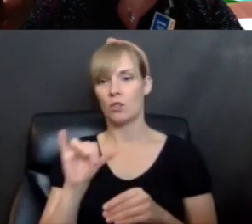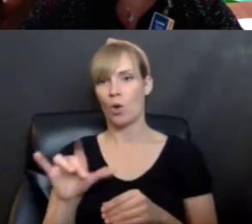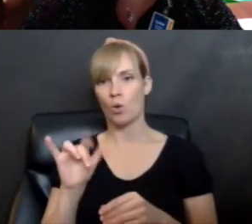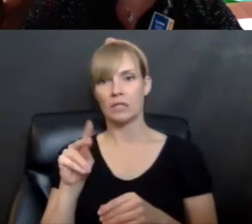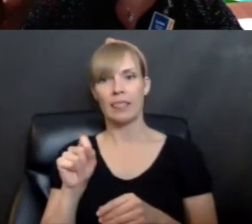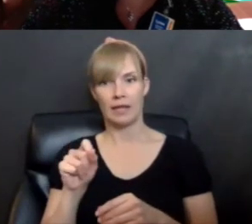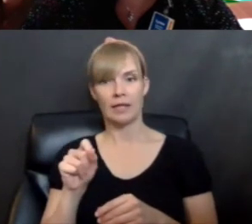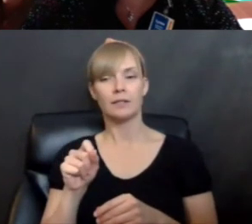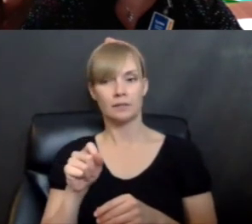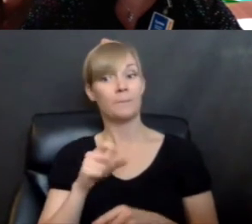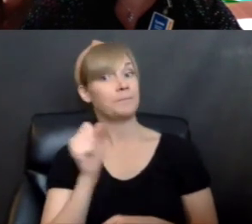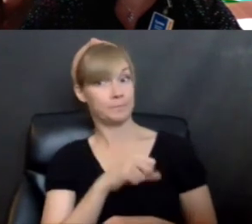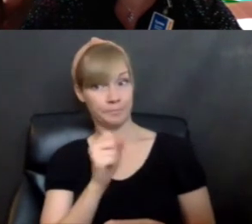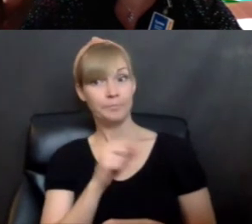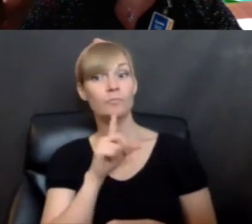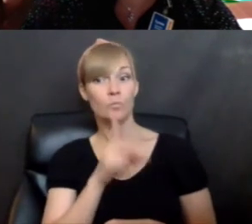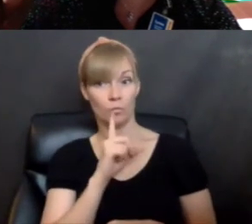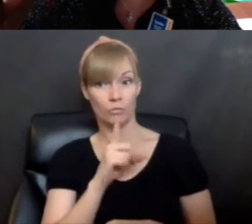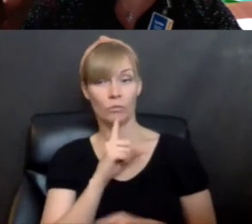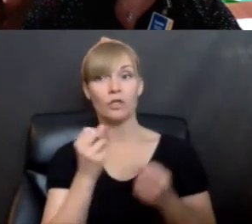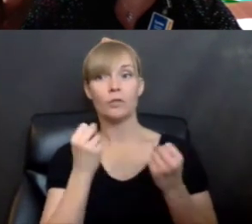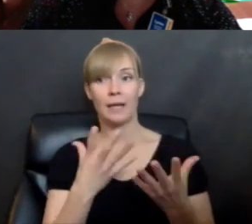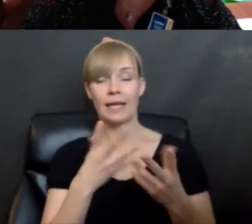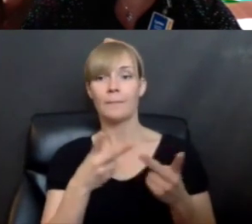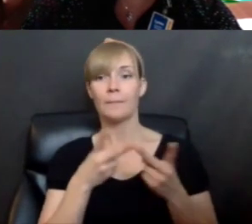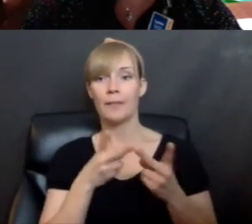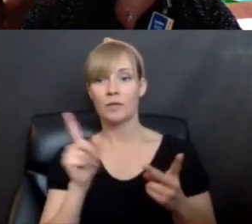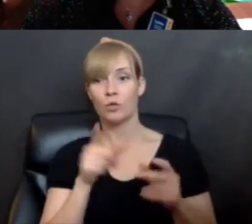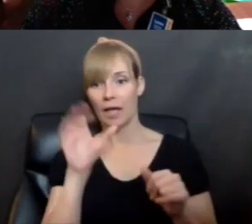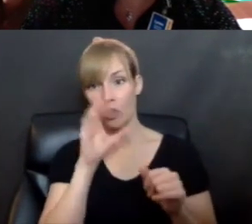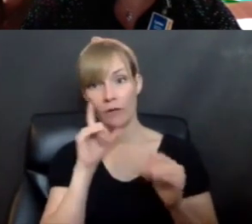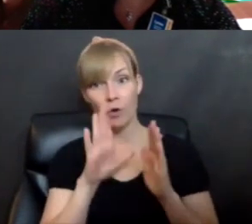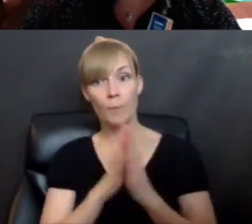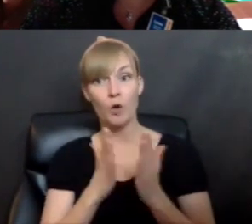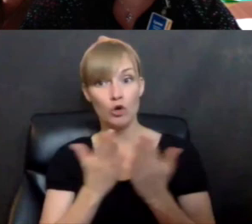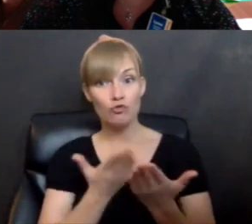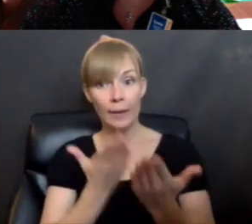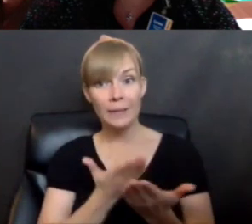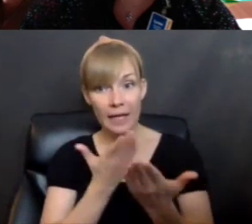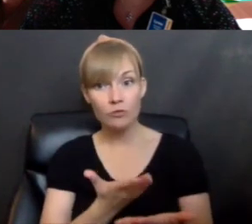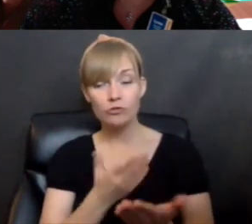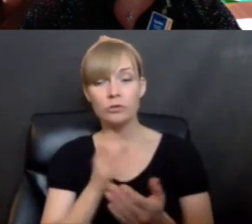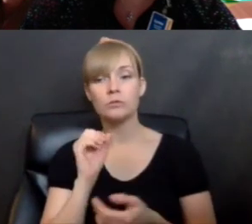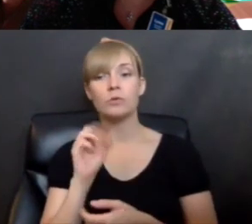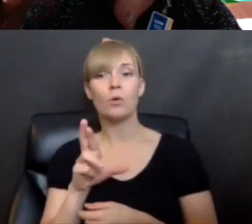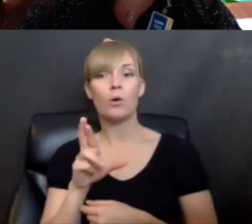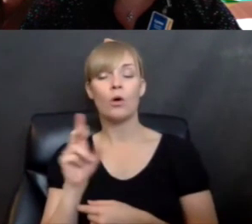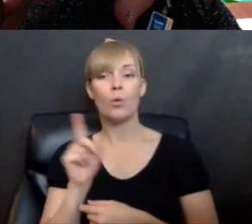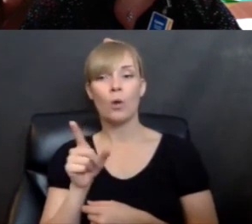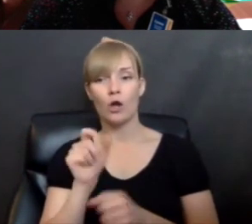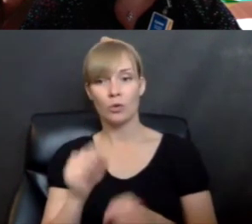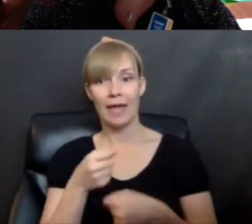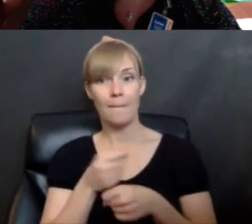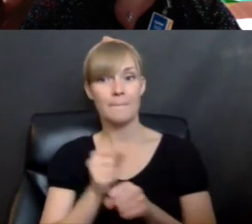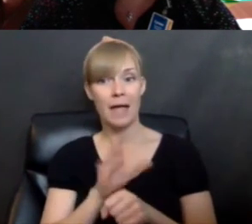us. There are lots of places that you can look for book recommendations and lots of places that you can even, um, make your